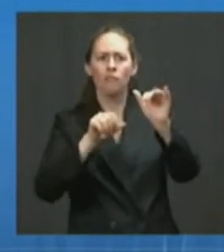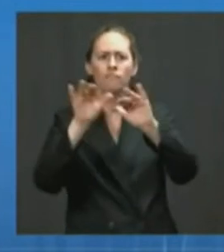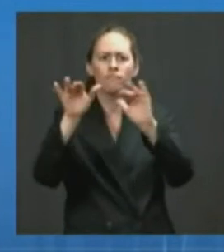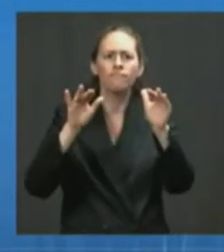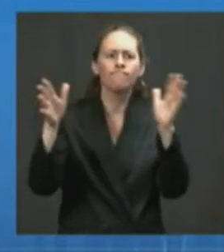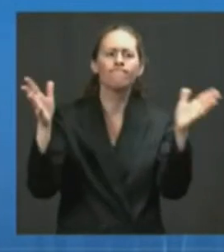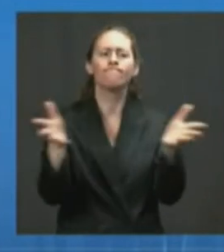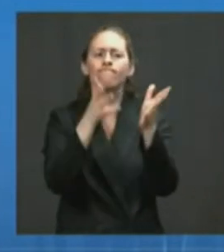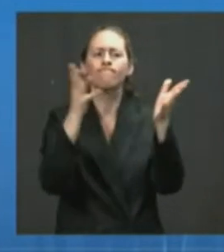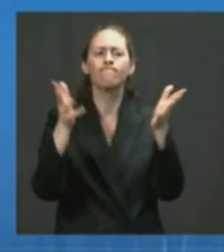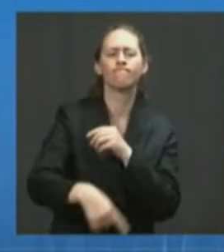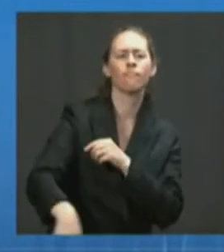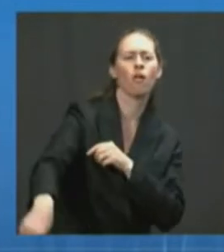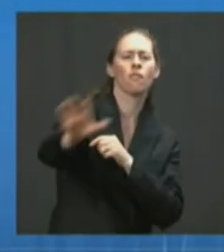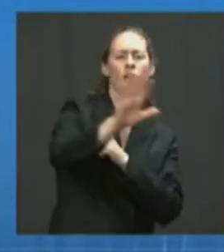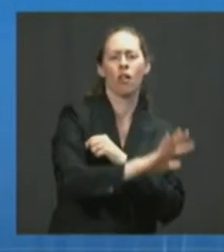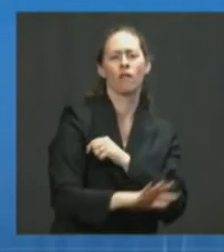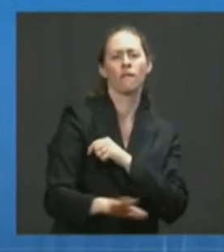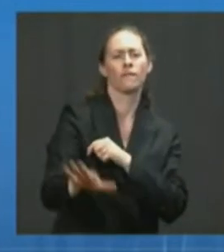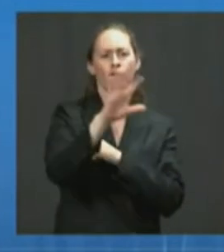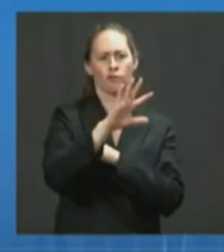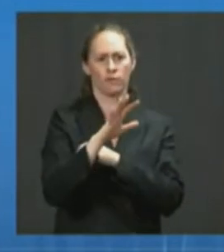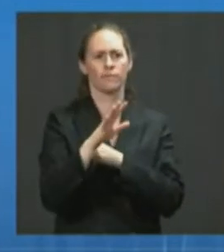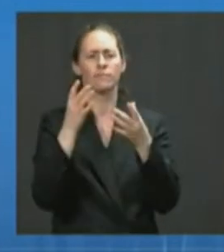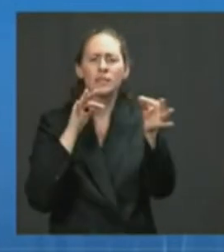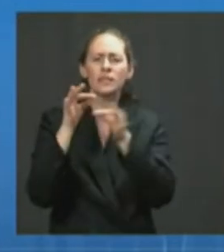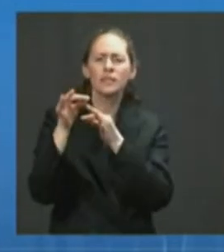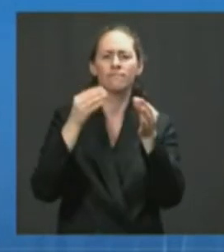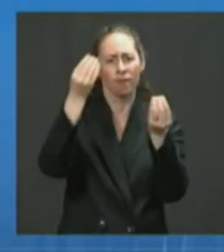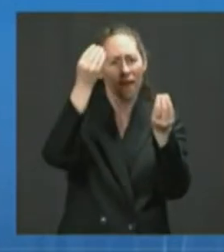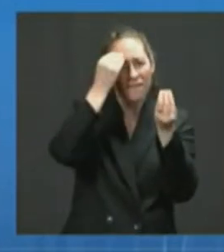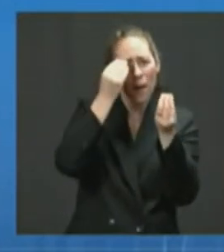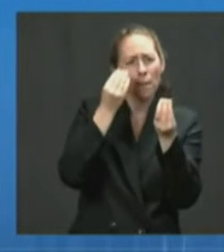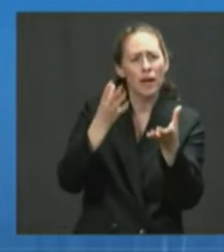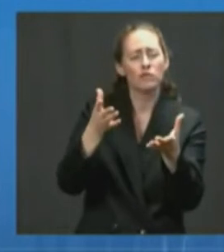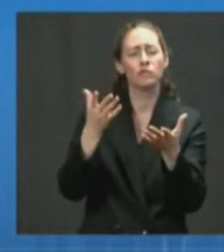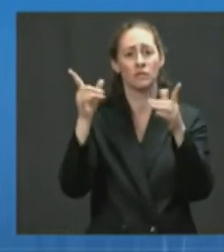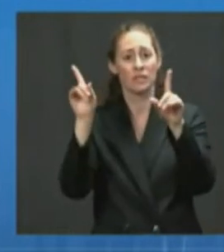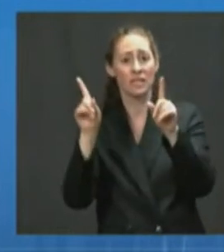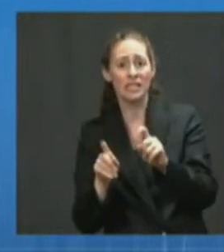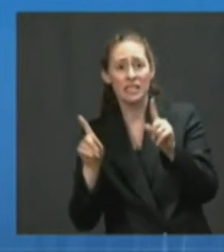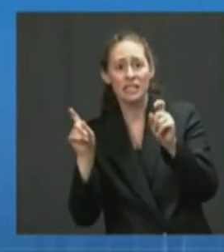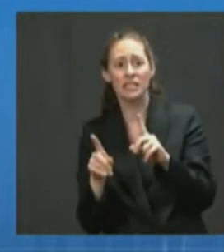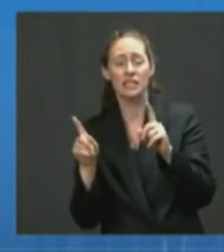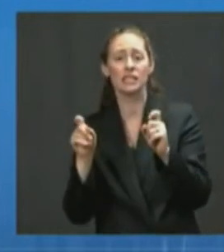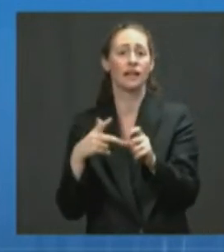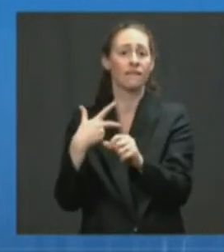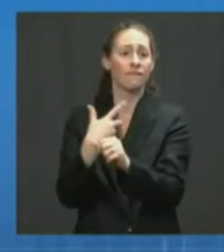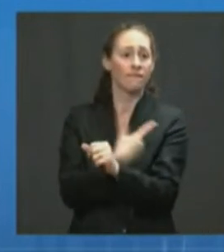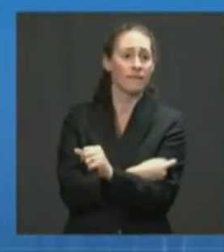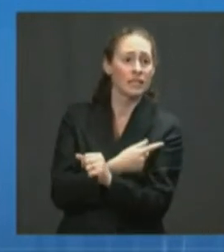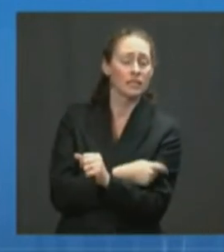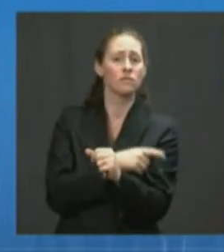with information about COVID-19 and the vaccines and answer to their questions.